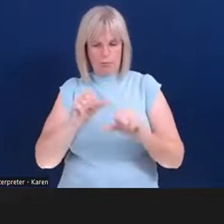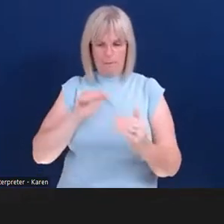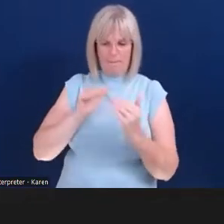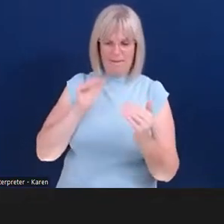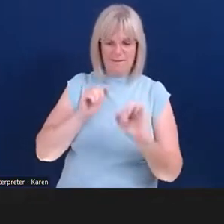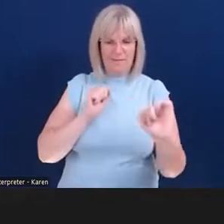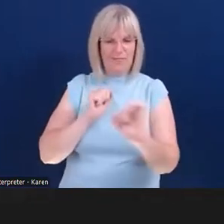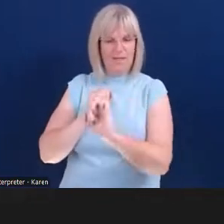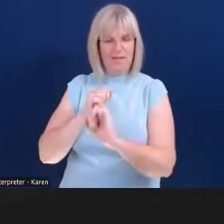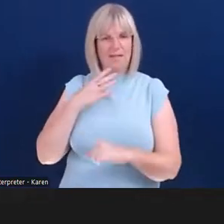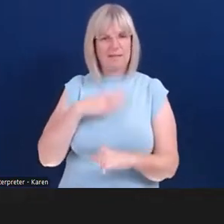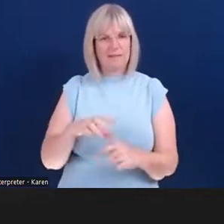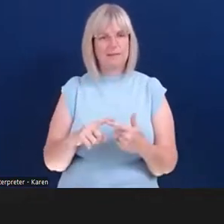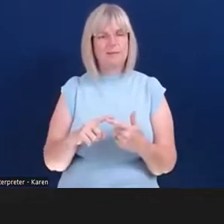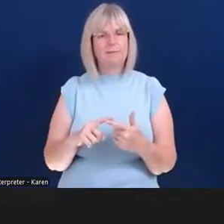individual.